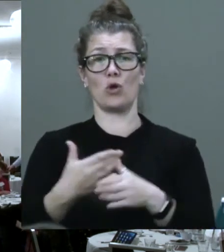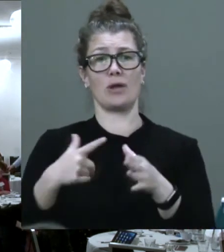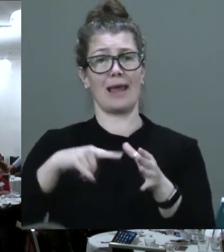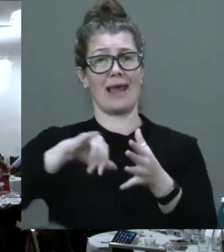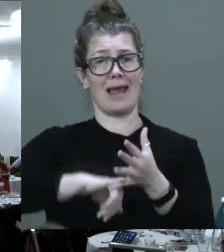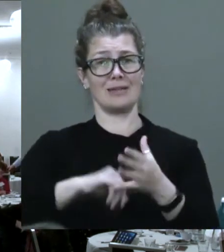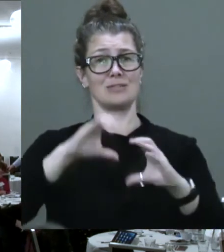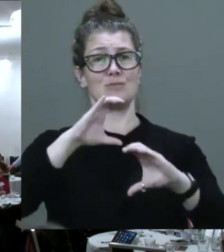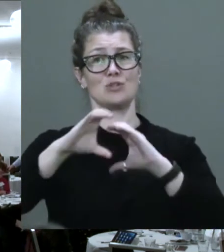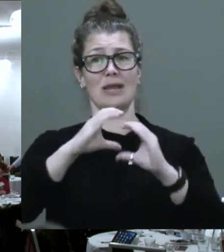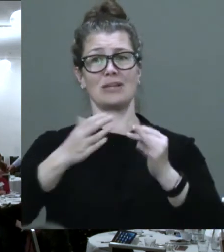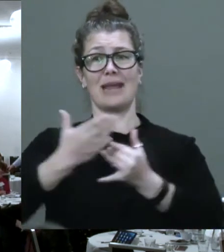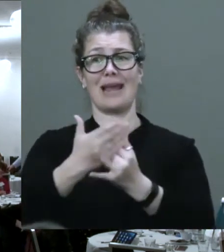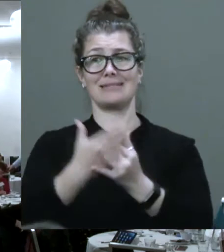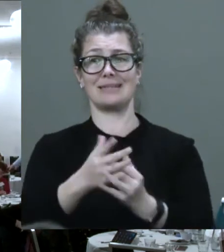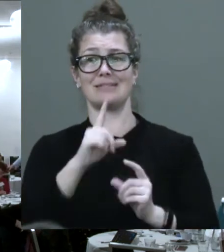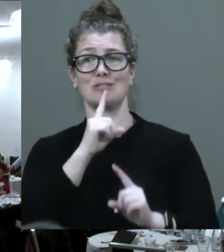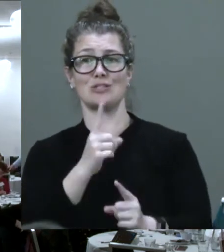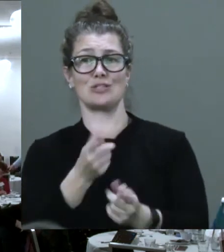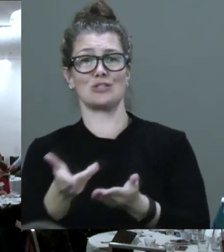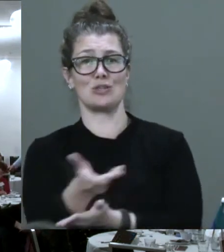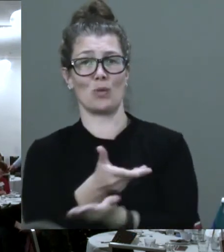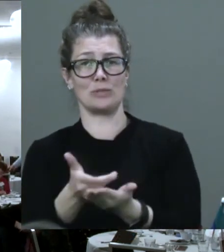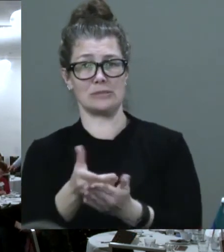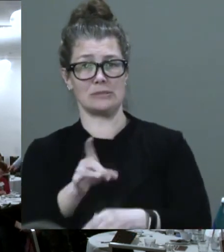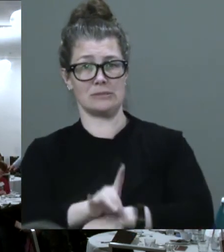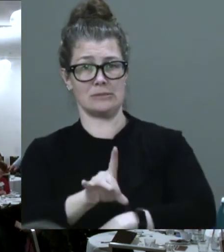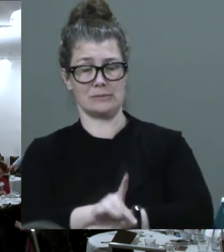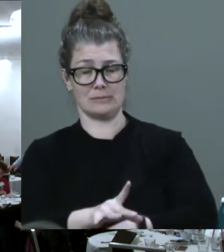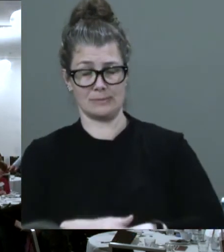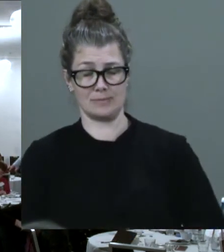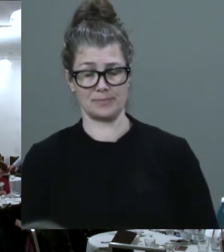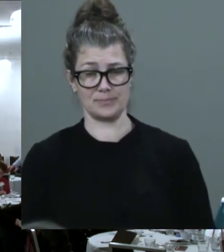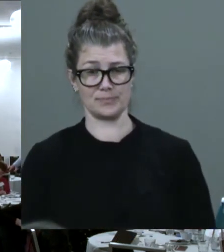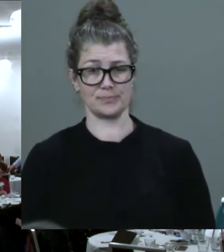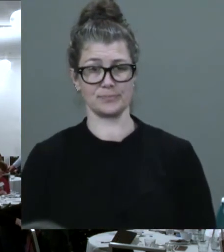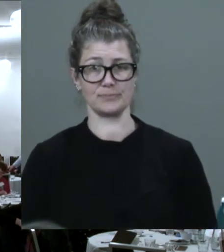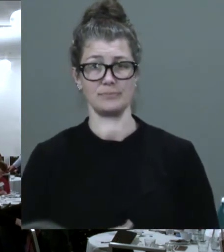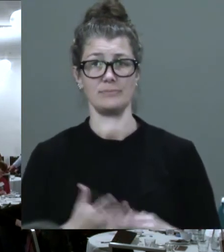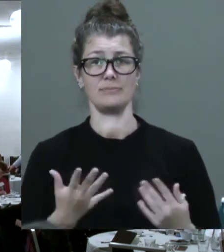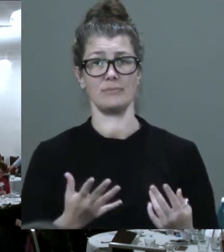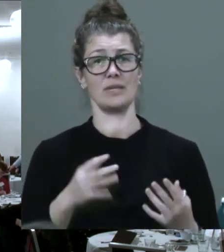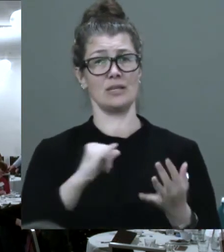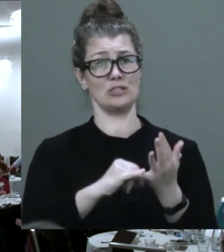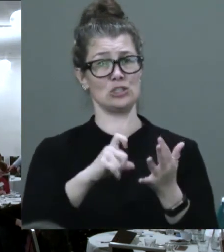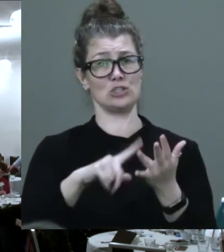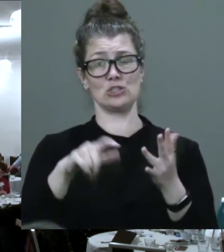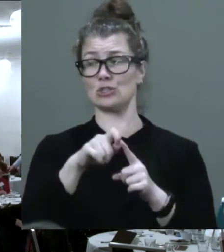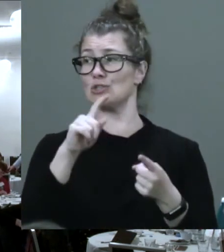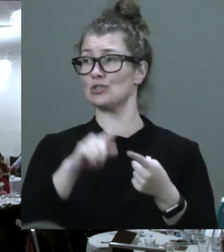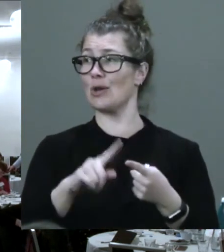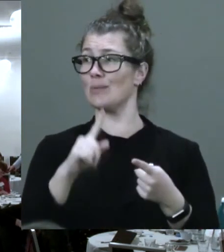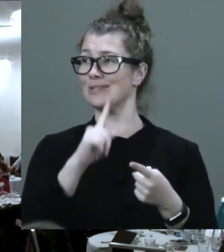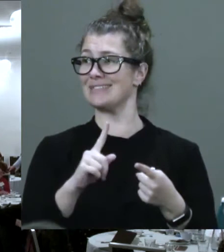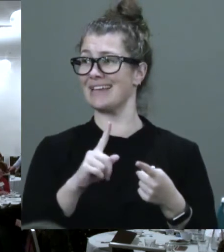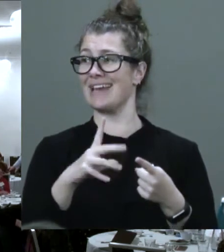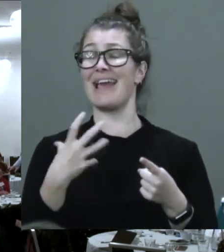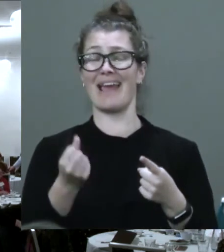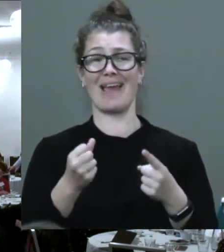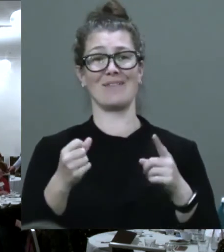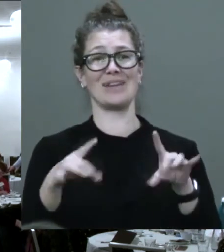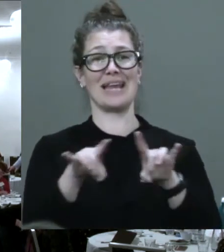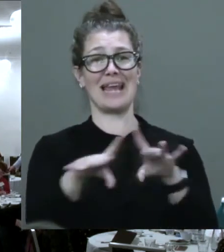Oh, well, you do that with that. Scope's mission is to enable each person we support to live as an empowered and equal citizen.